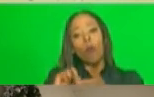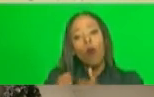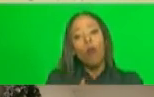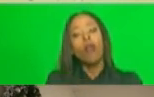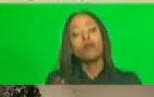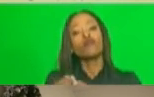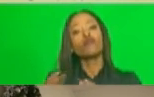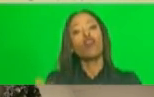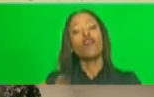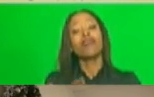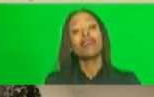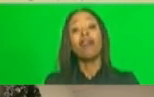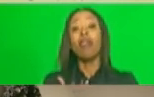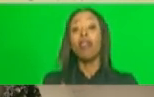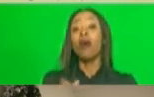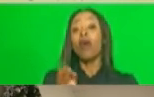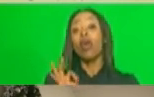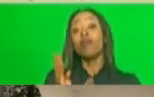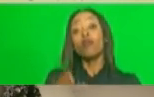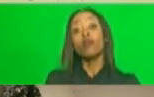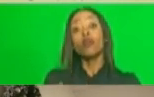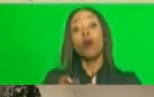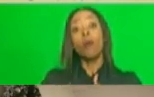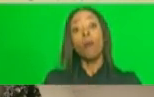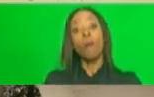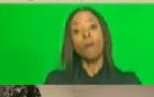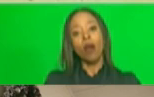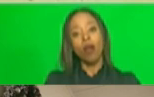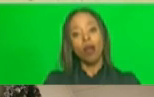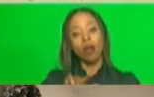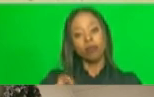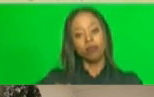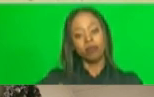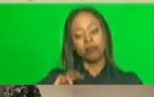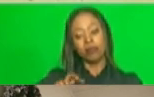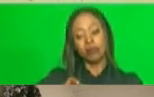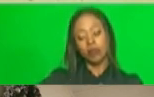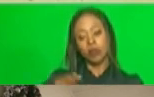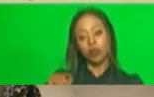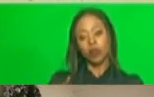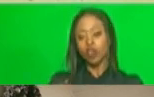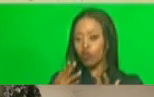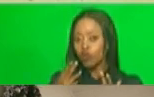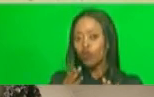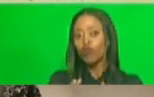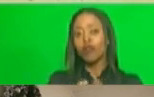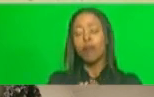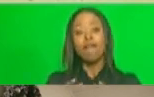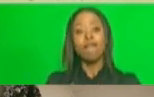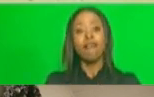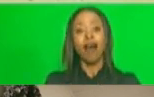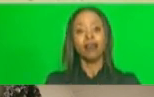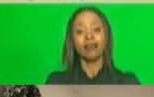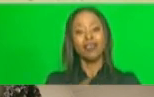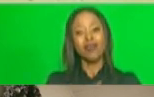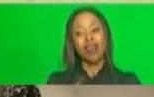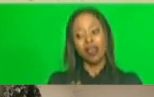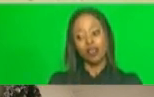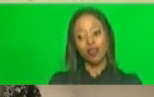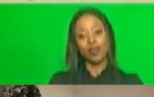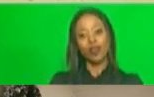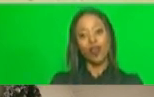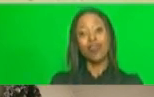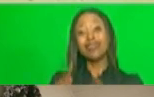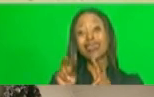In dealing with this crisis, our local municipalities will be required to take urgent action to address the problem of